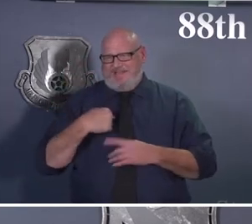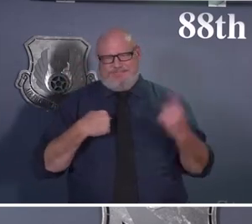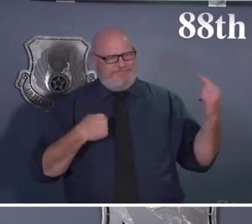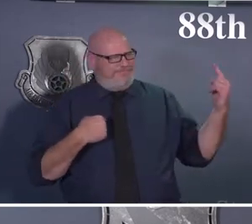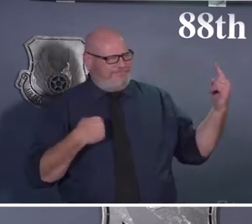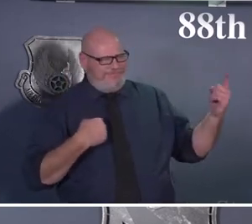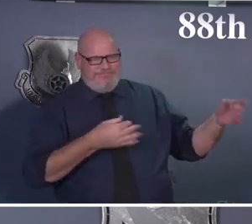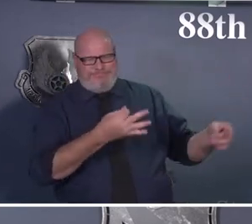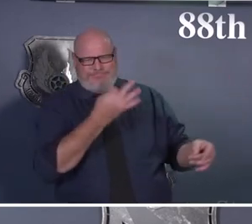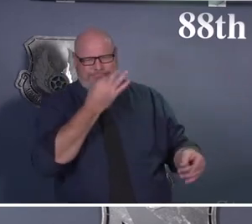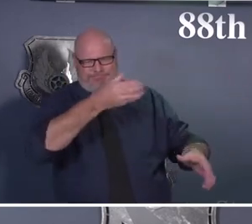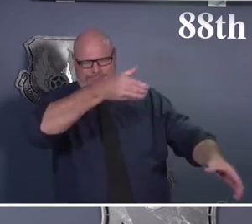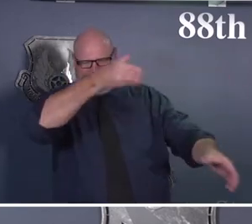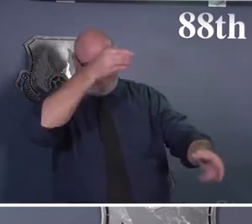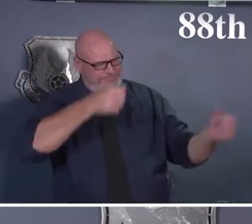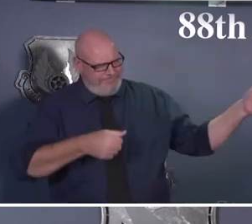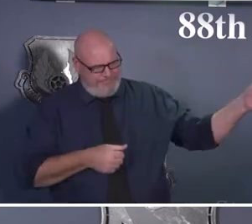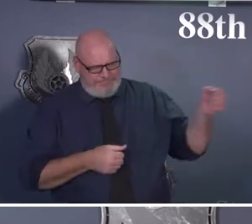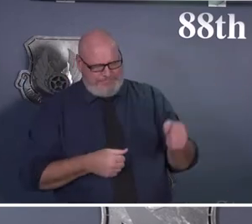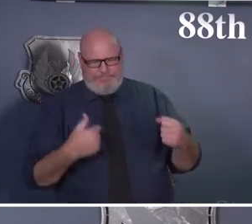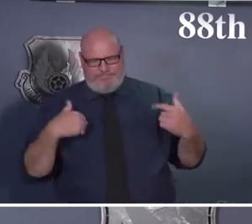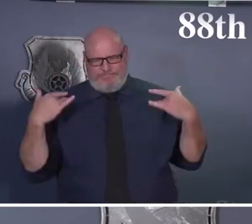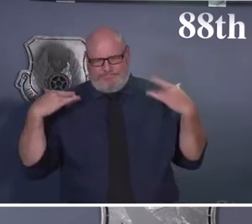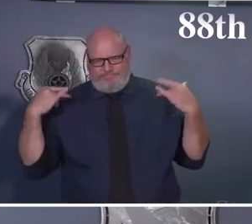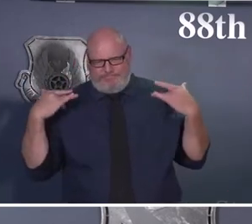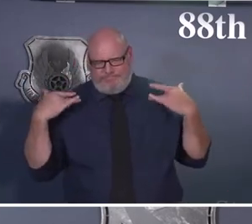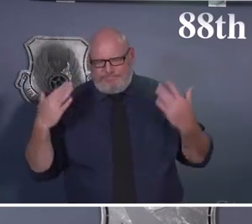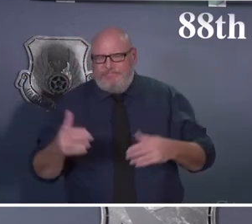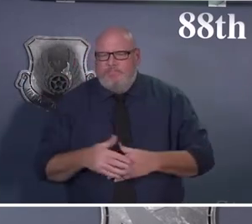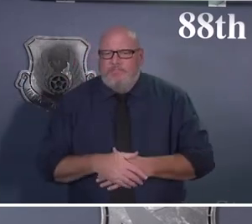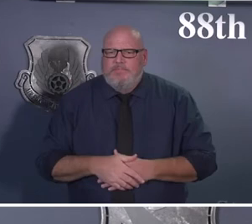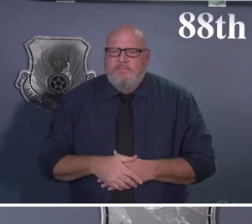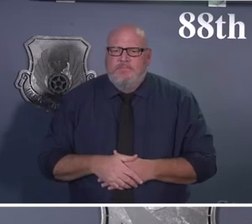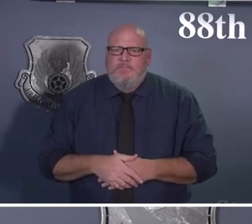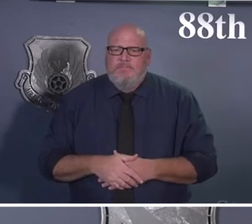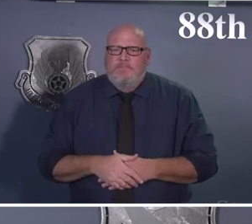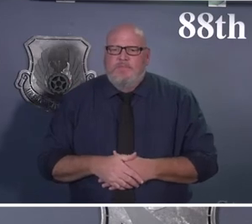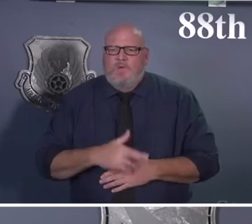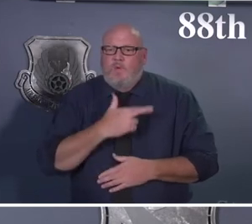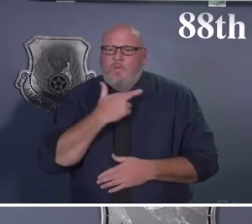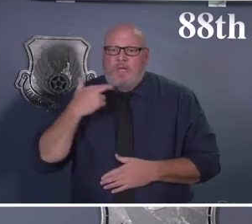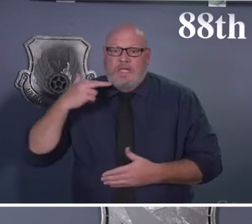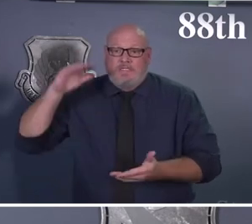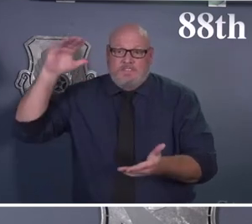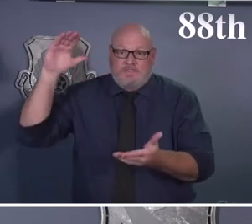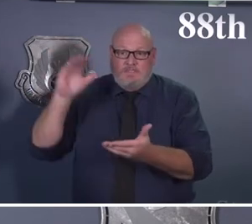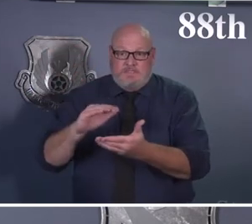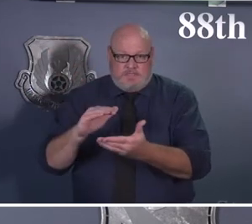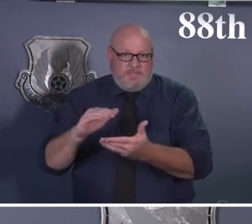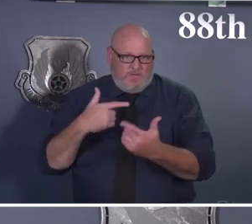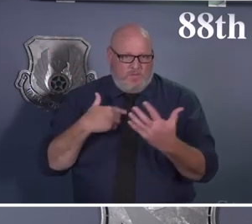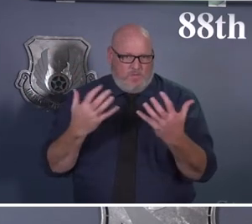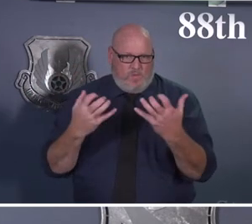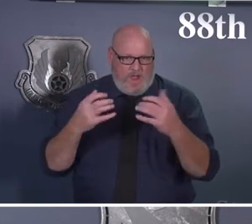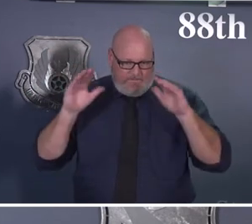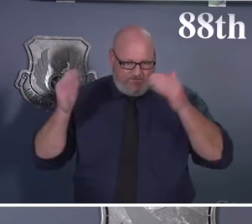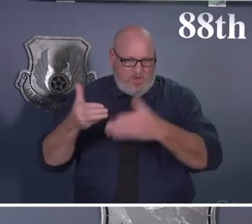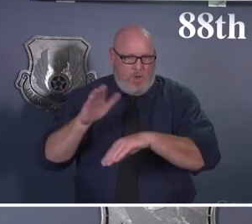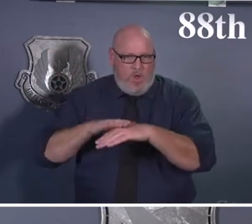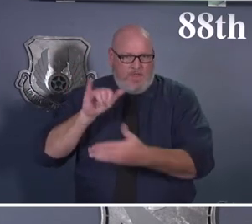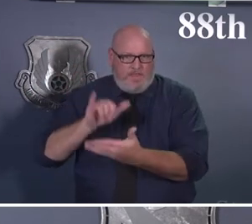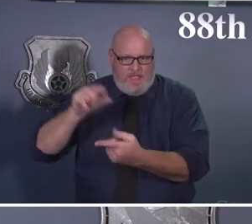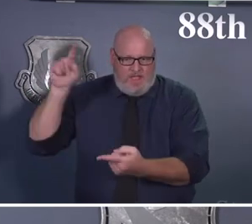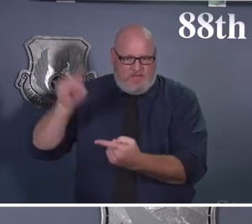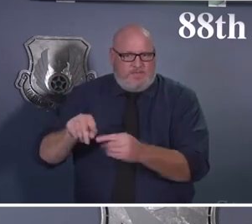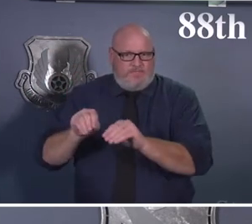in front and take those questions. But at the end of the day, it's all about risk mitigation. And we're trying to do the best we can, again, to protect the team, protect the mission,